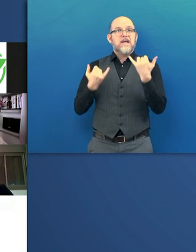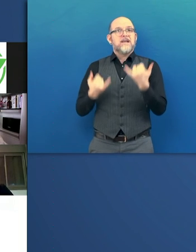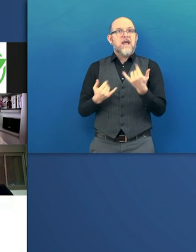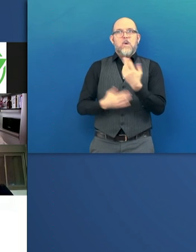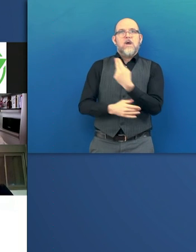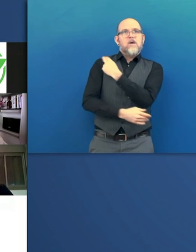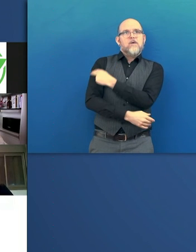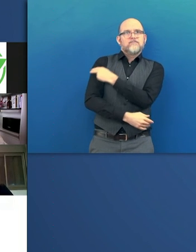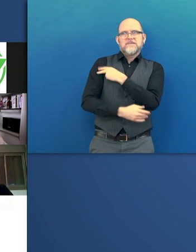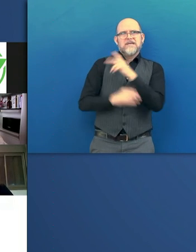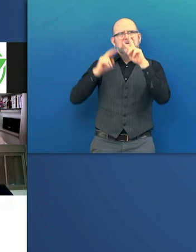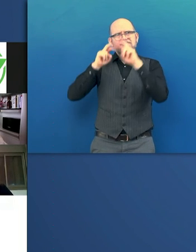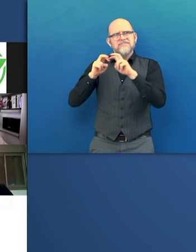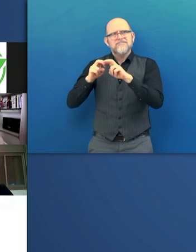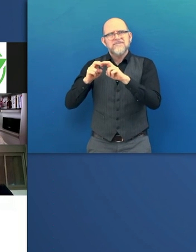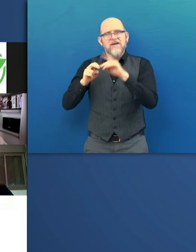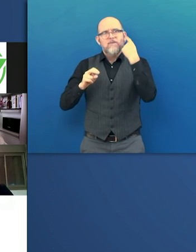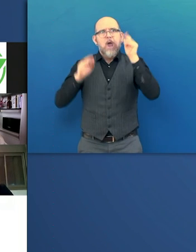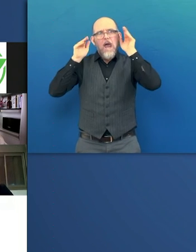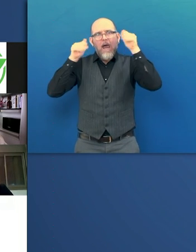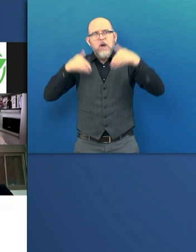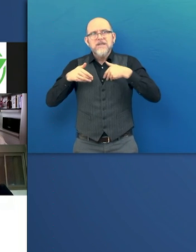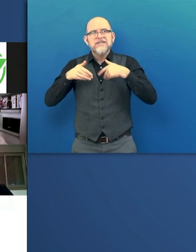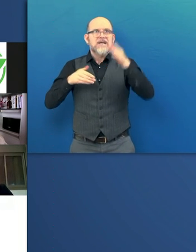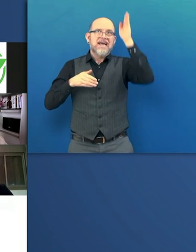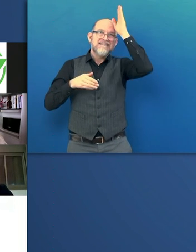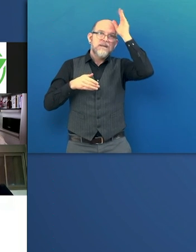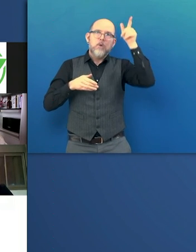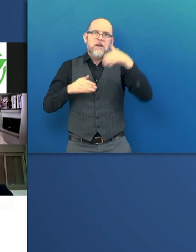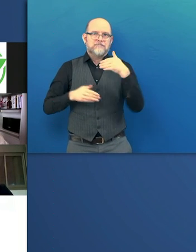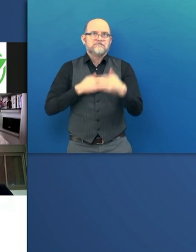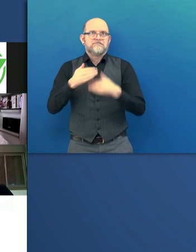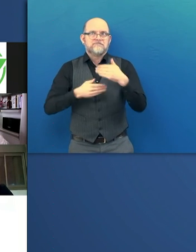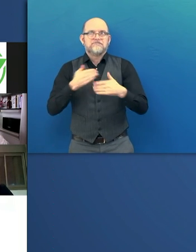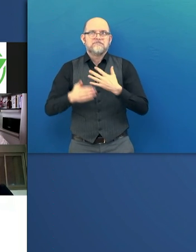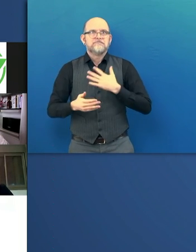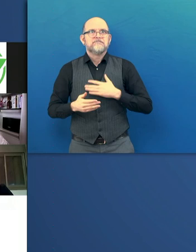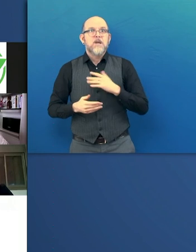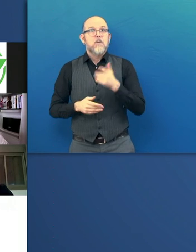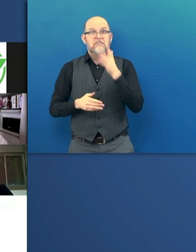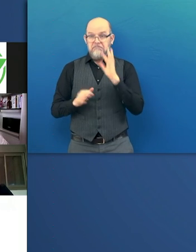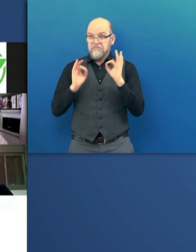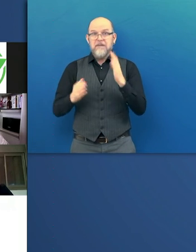in Istanbul. So after clinical trial, we have plans to expand globally.